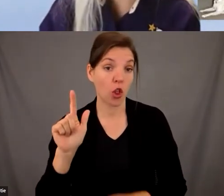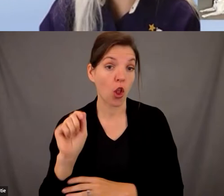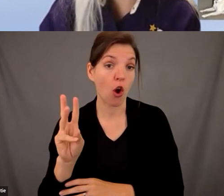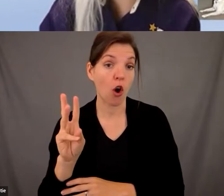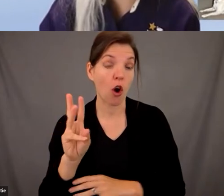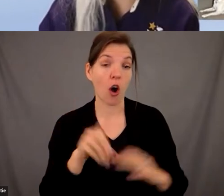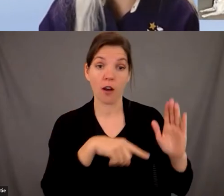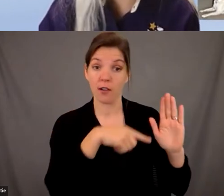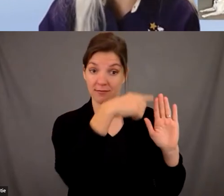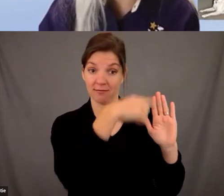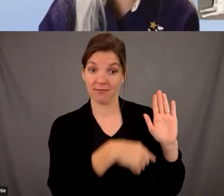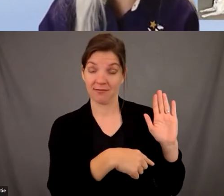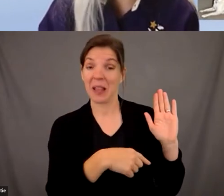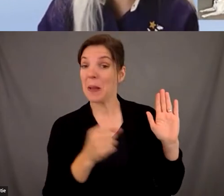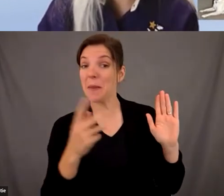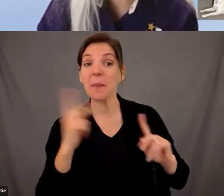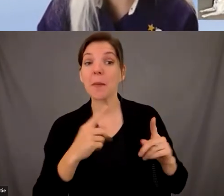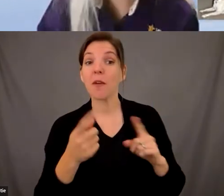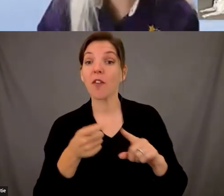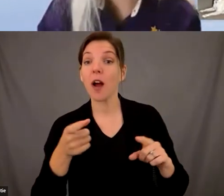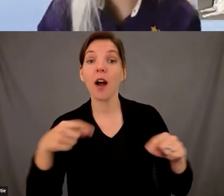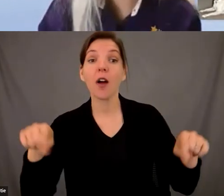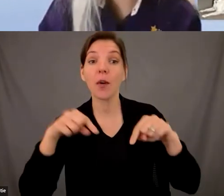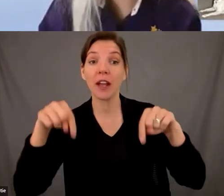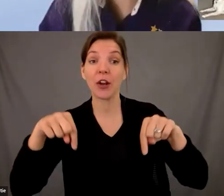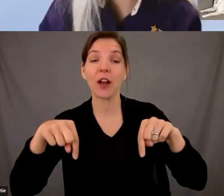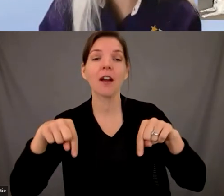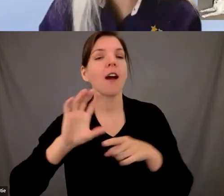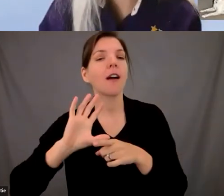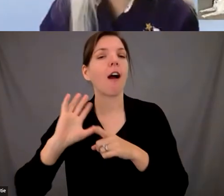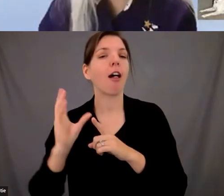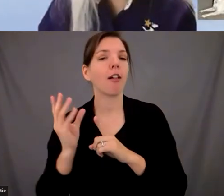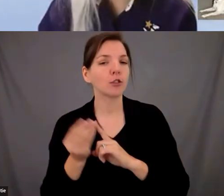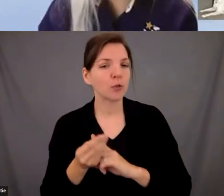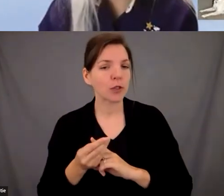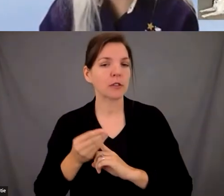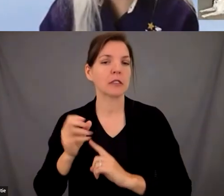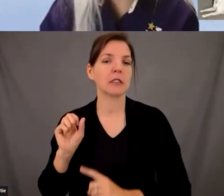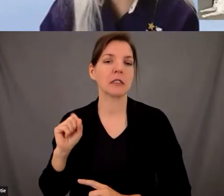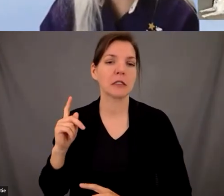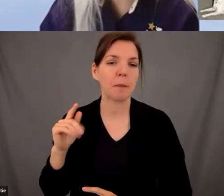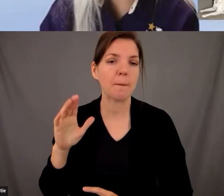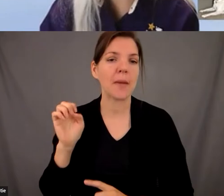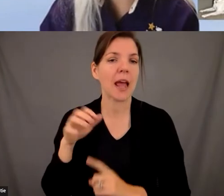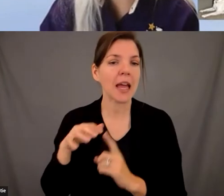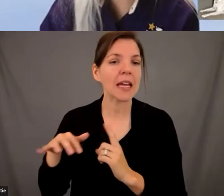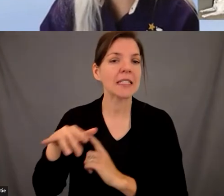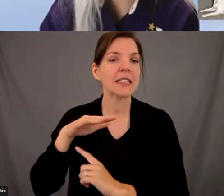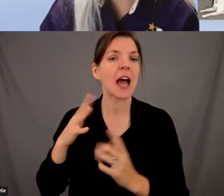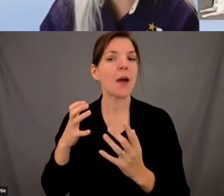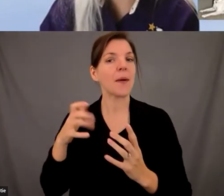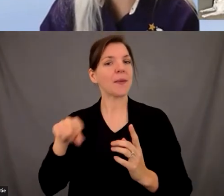people who are in attendance today are coming from cultural spaces and i want to make sure that everybody understands uh the law